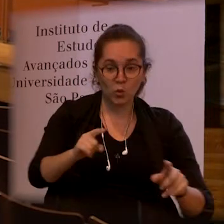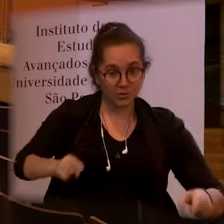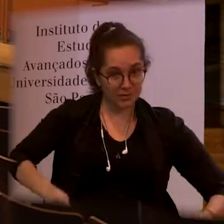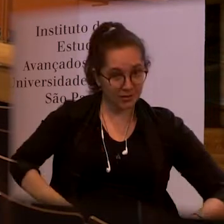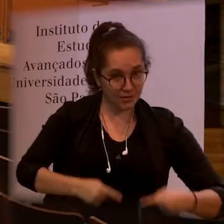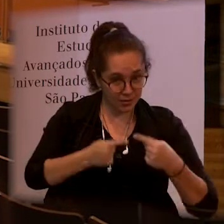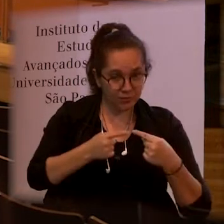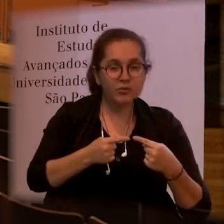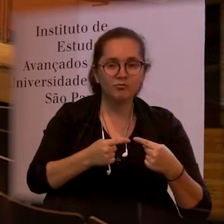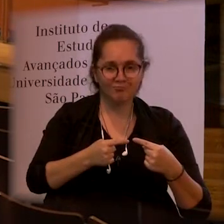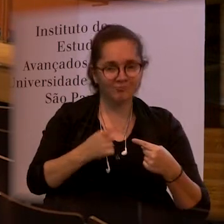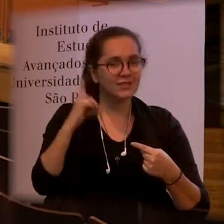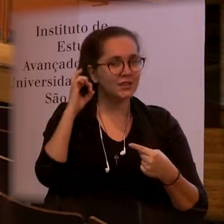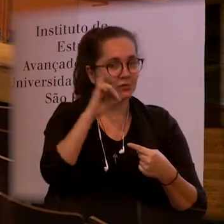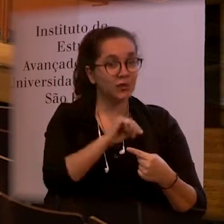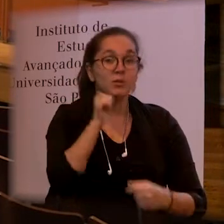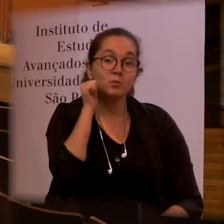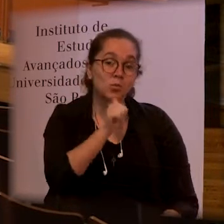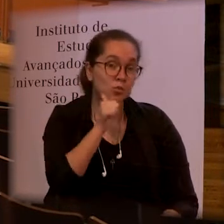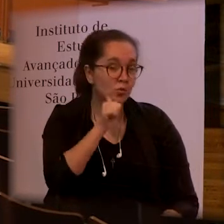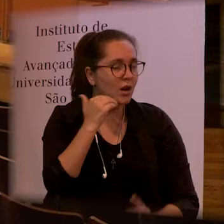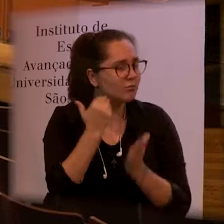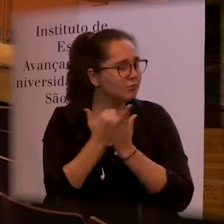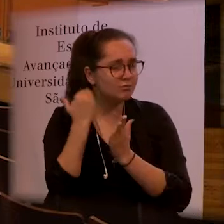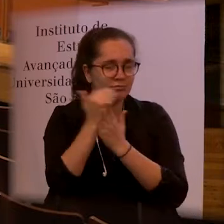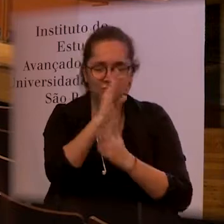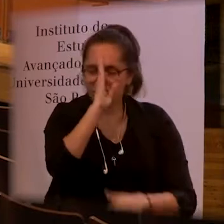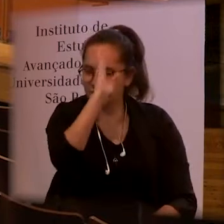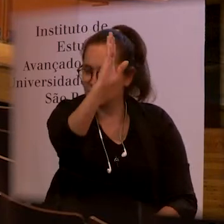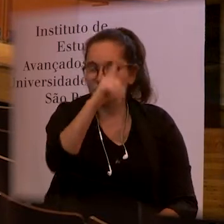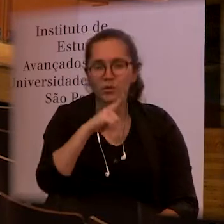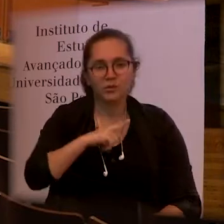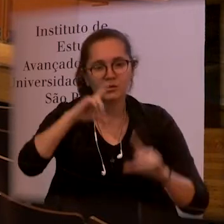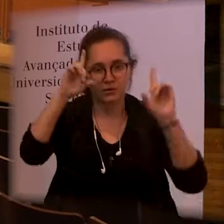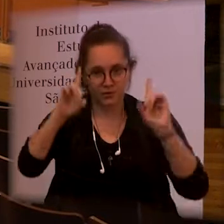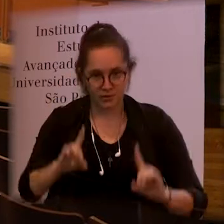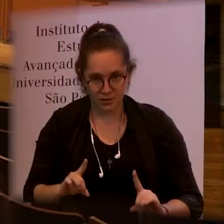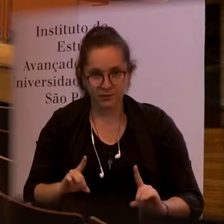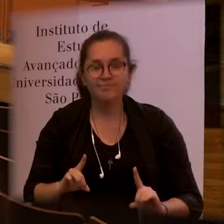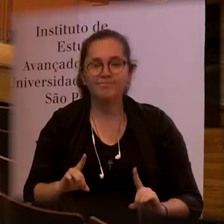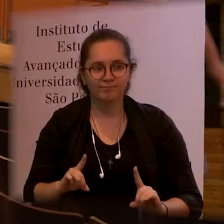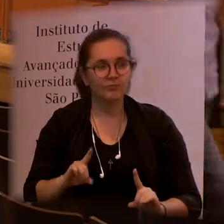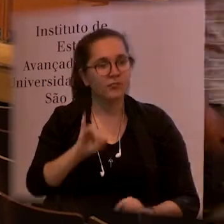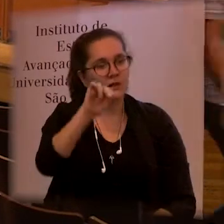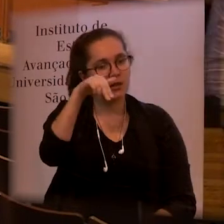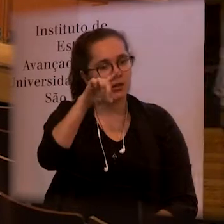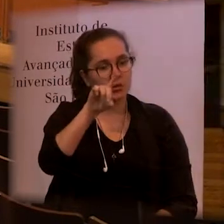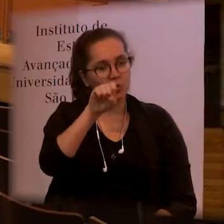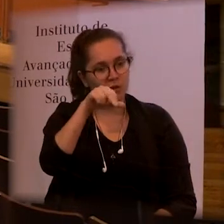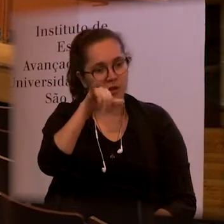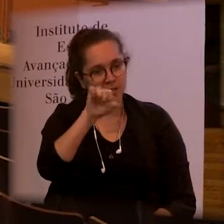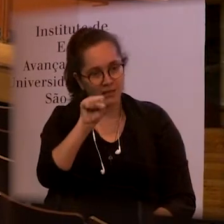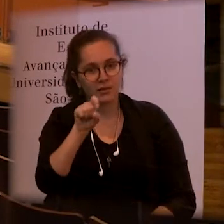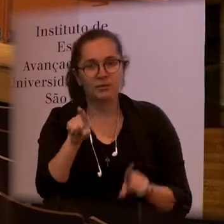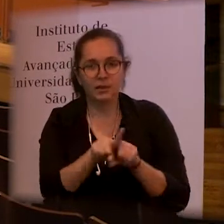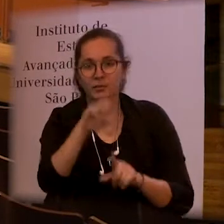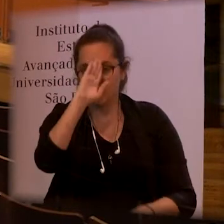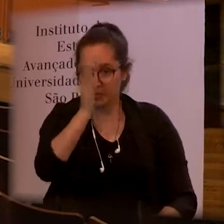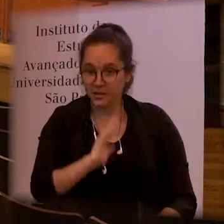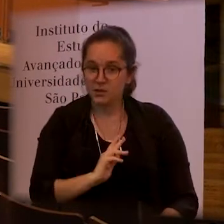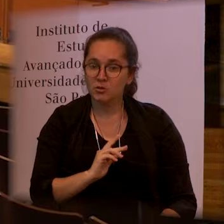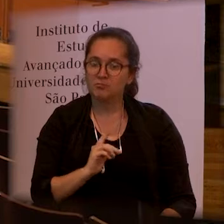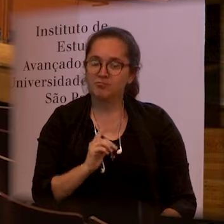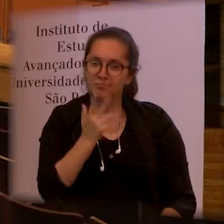challenges of the difficult that the girls with disabilities so maybe Brazil and